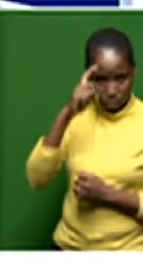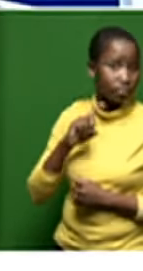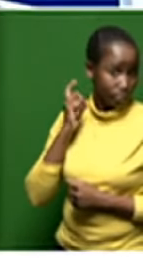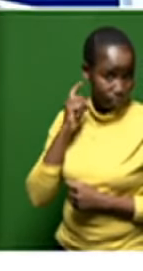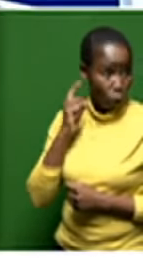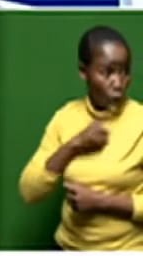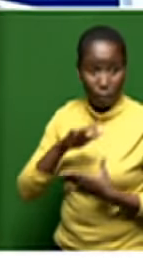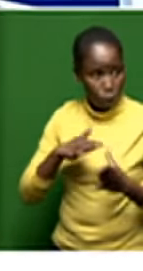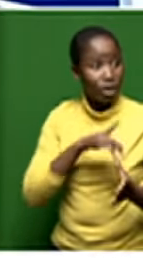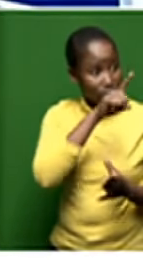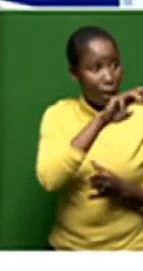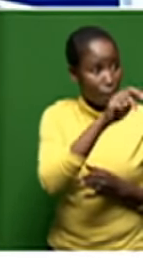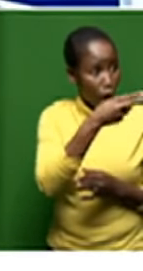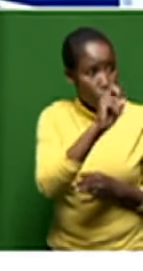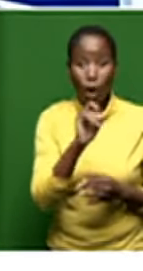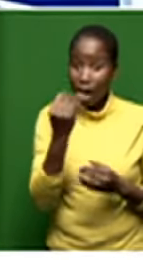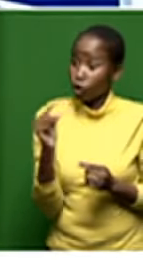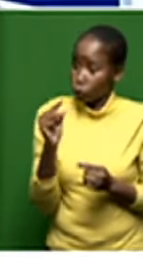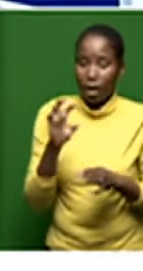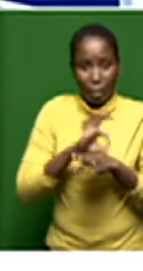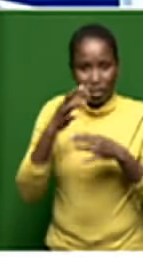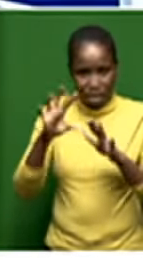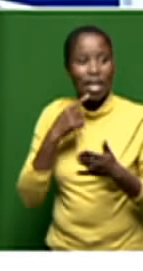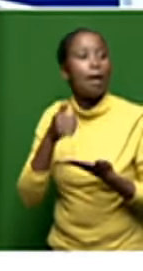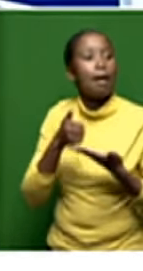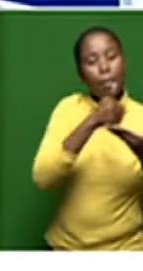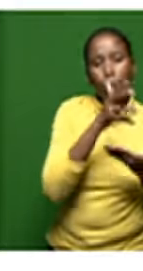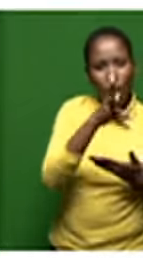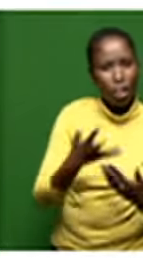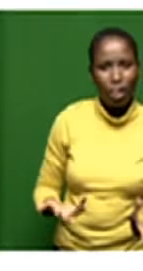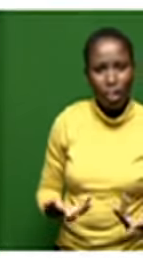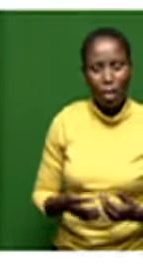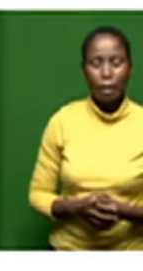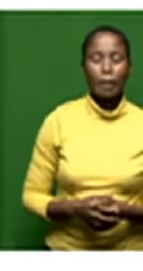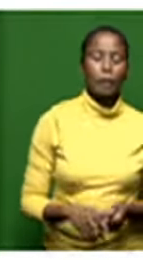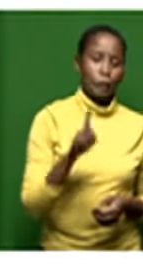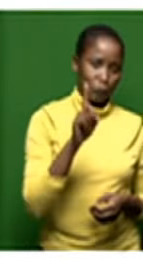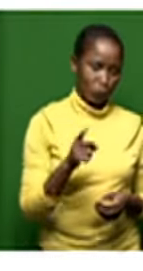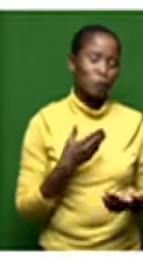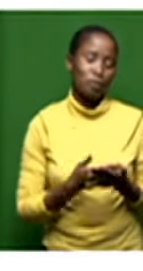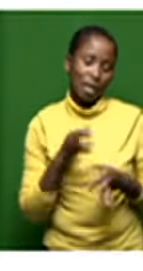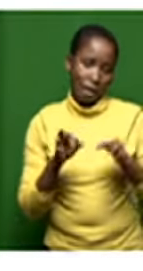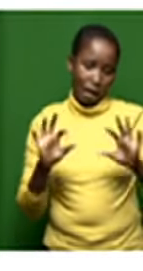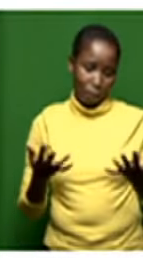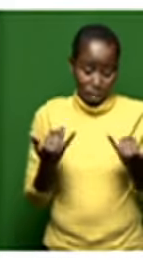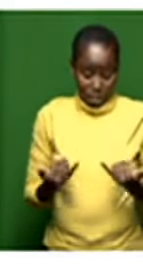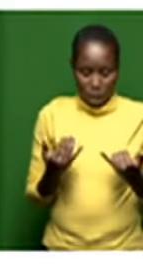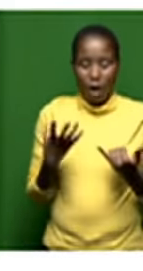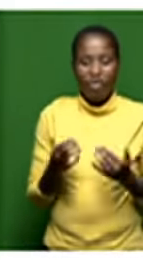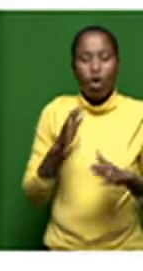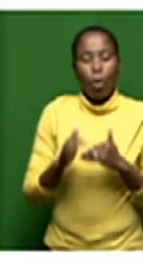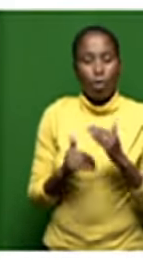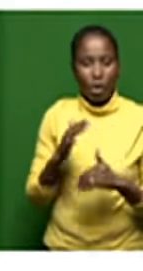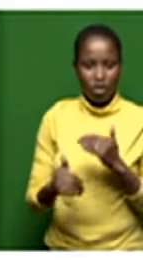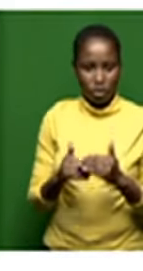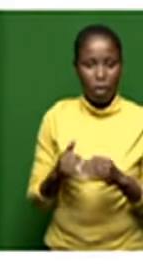it wasn't under business rescue again thanks for the question remember we are currently operating in the existing operating model and as